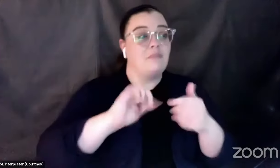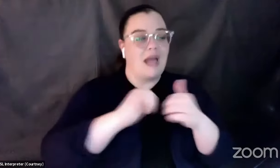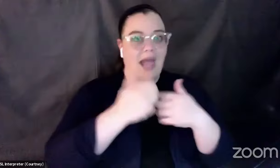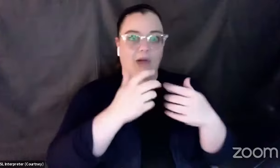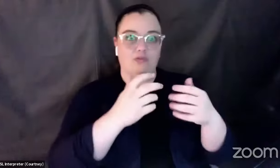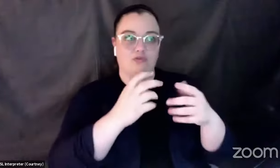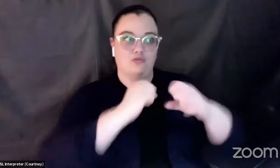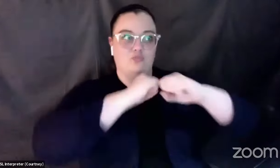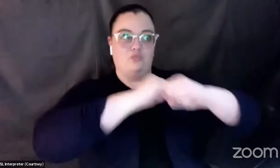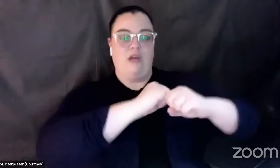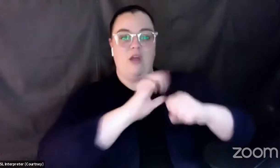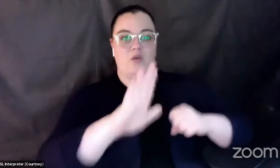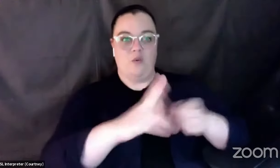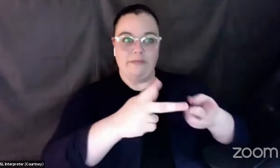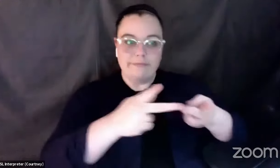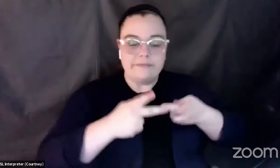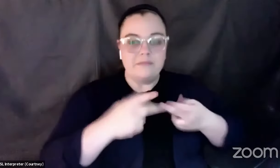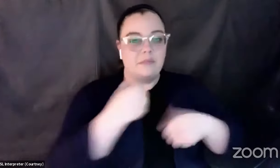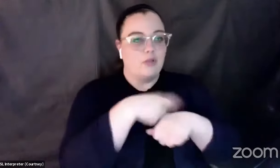fall.